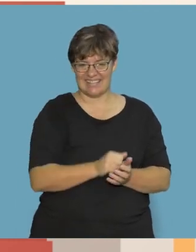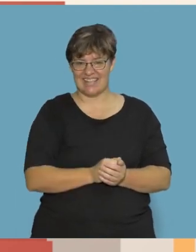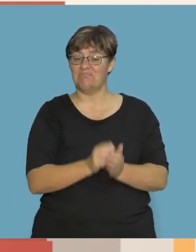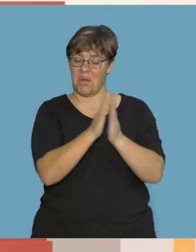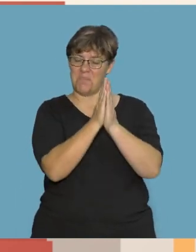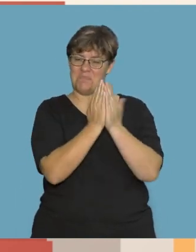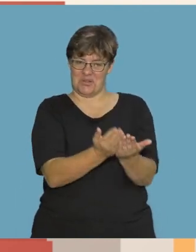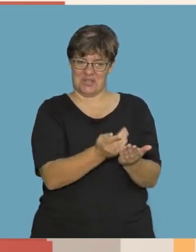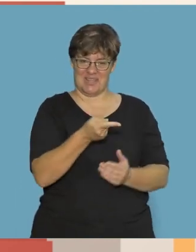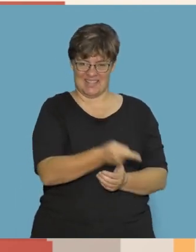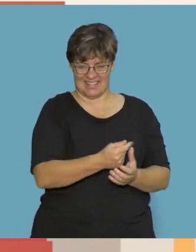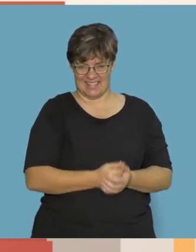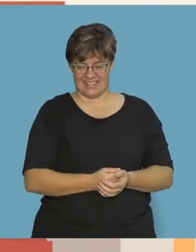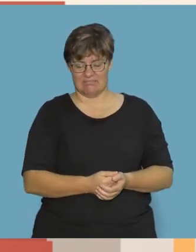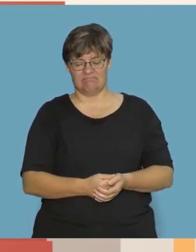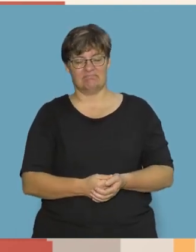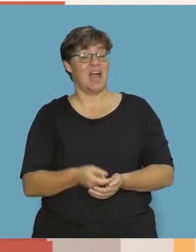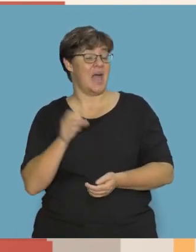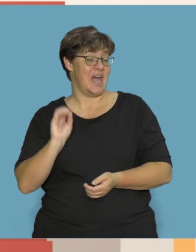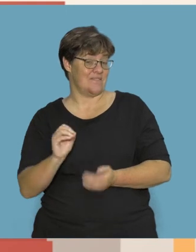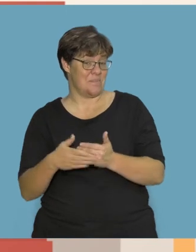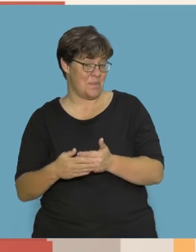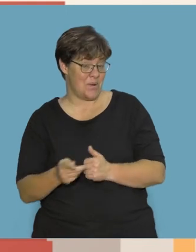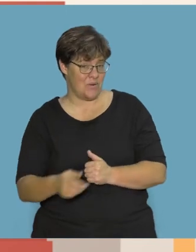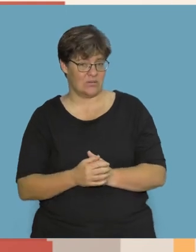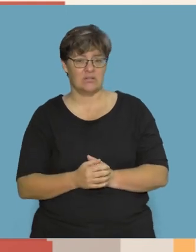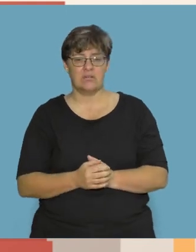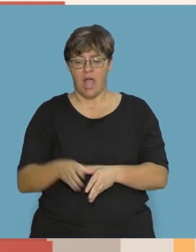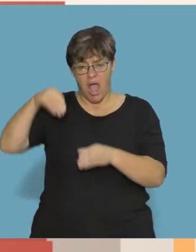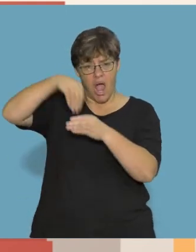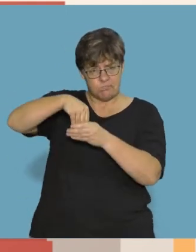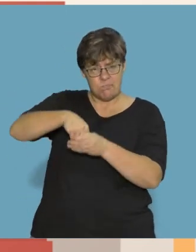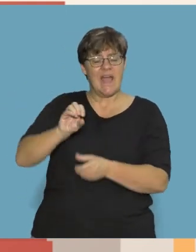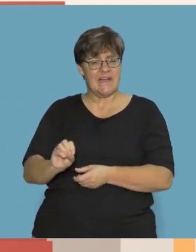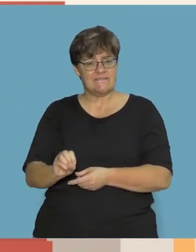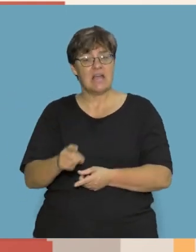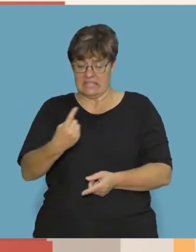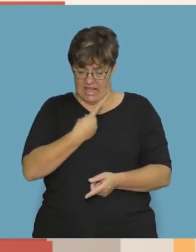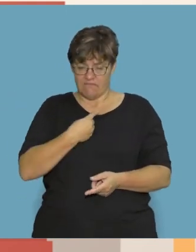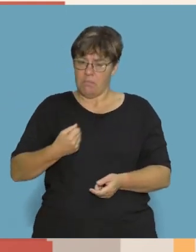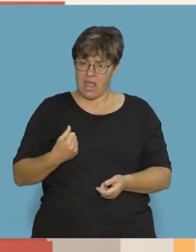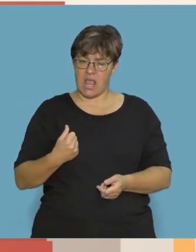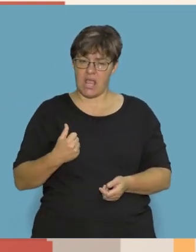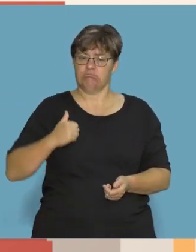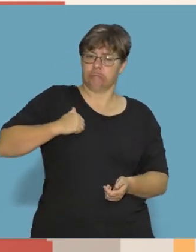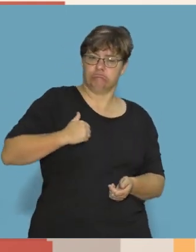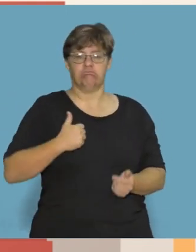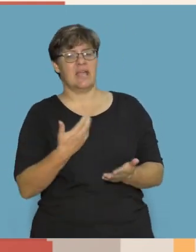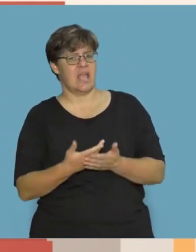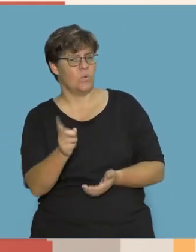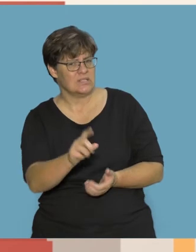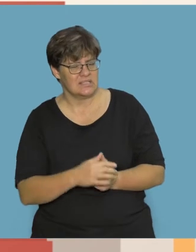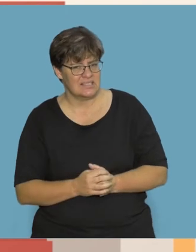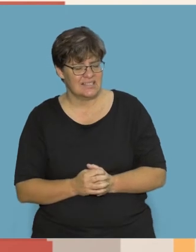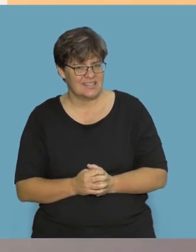That's right! It's a book. Here's another one. It carries things and you can carry it. What